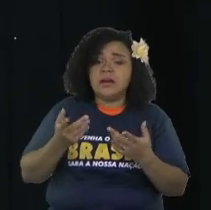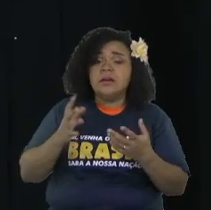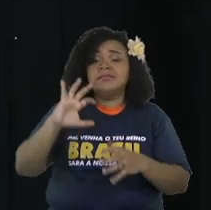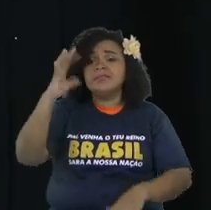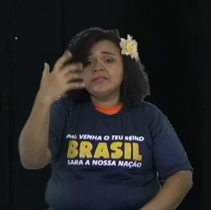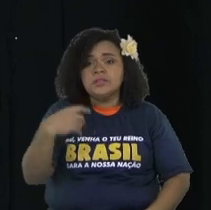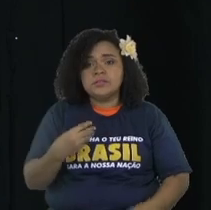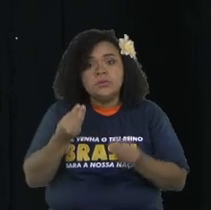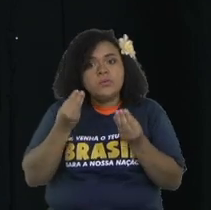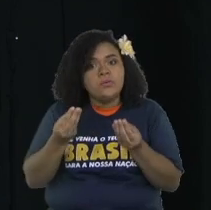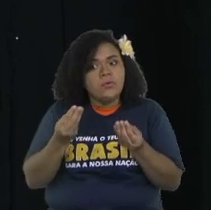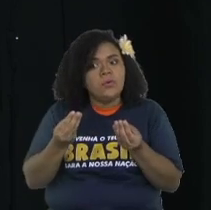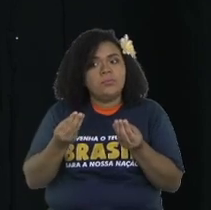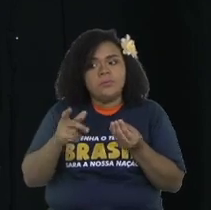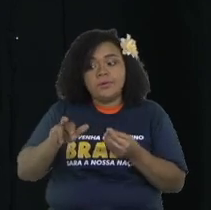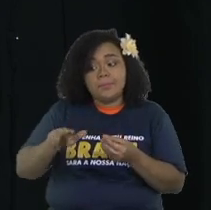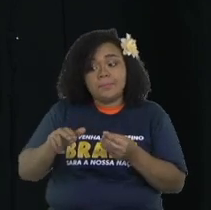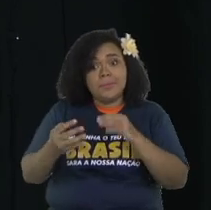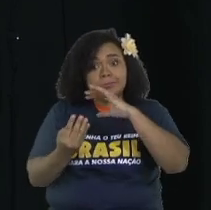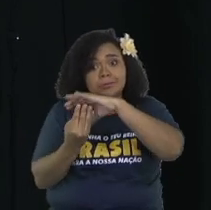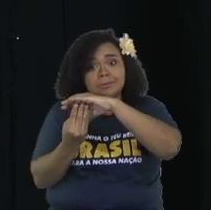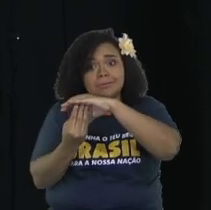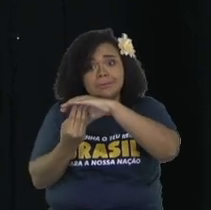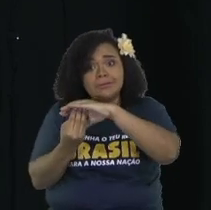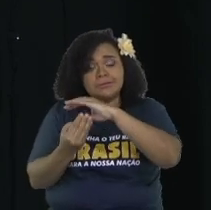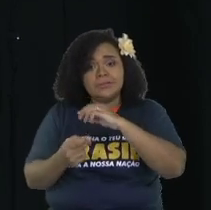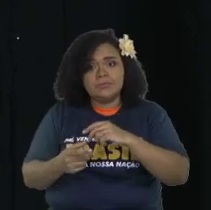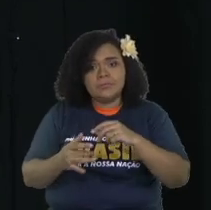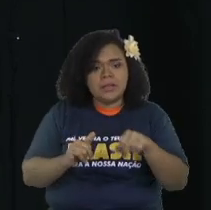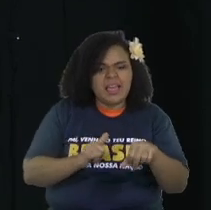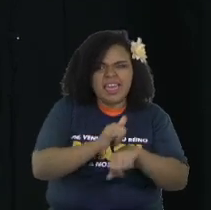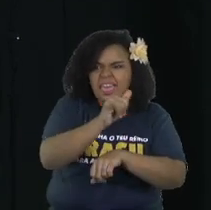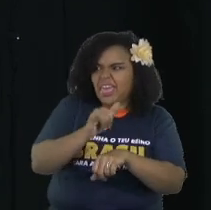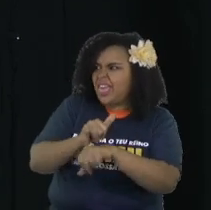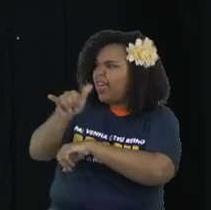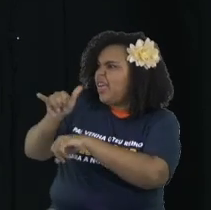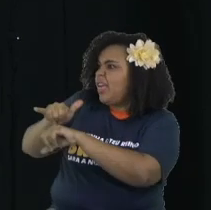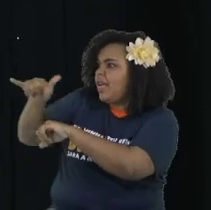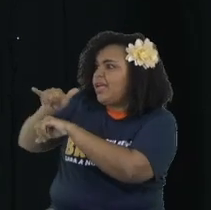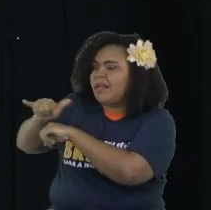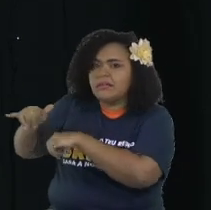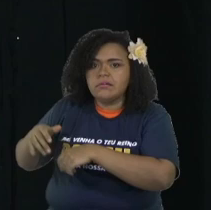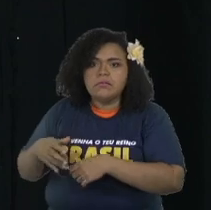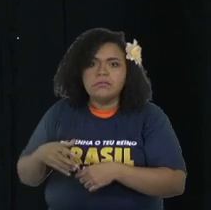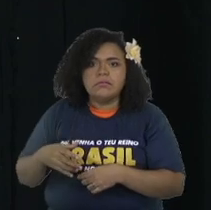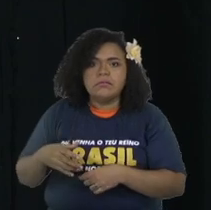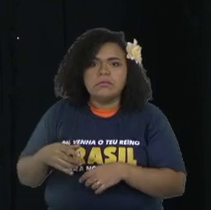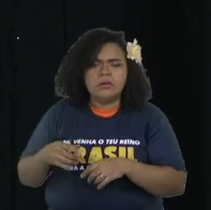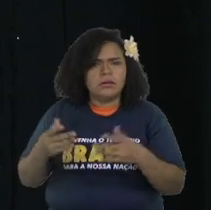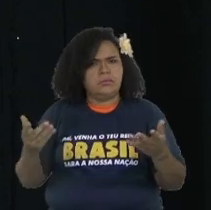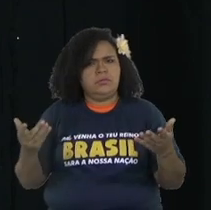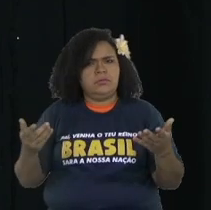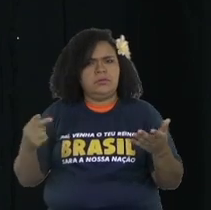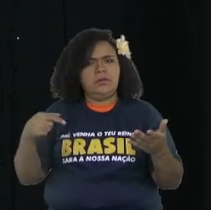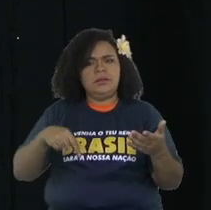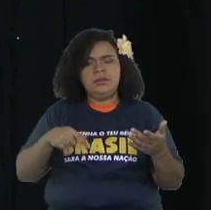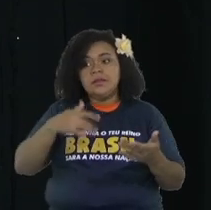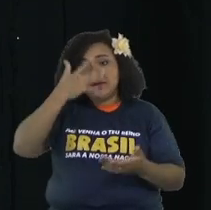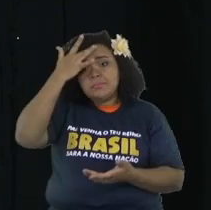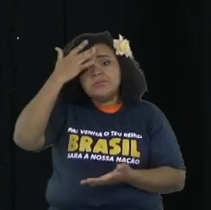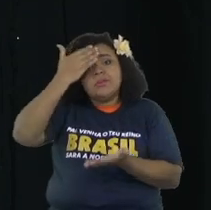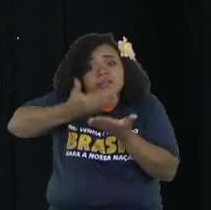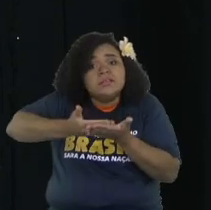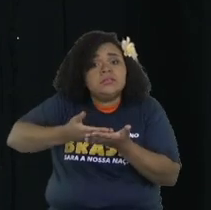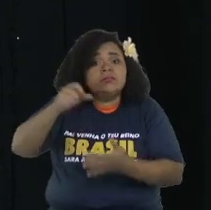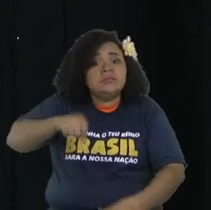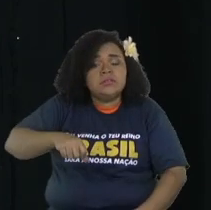out. And the worst thing is that he used to do this among the brothers because he found out that